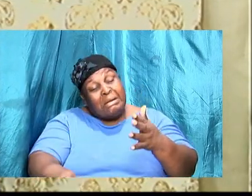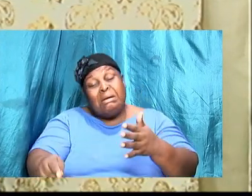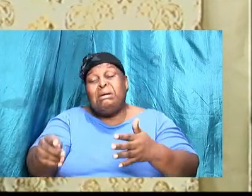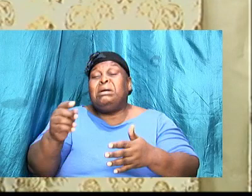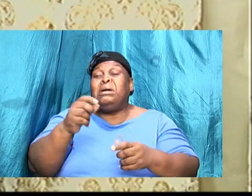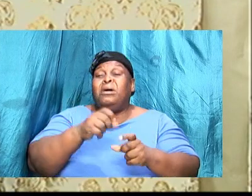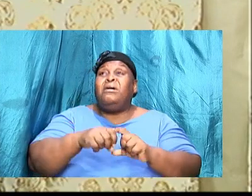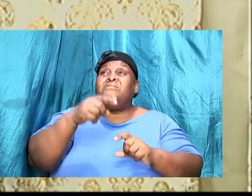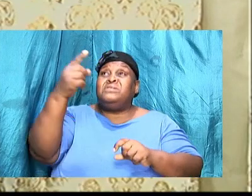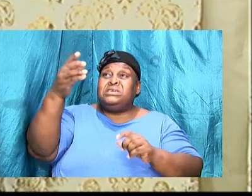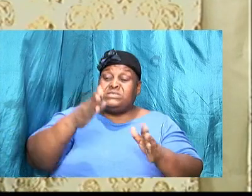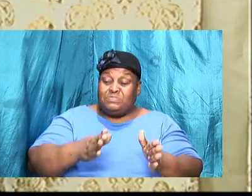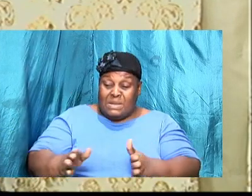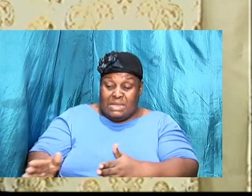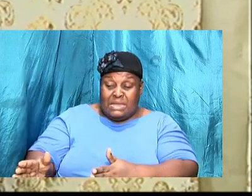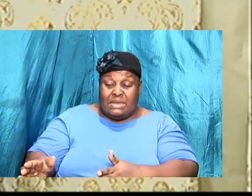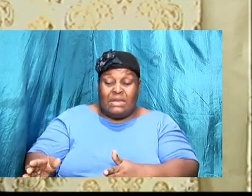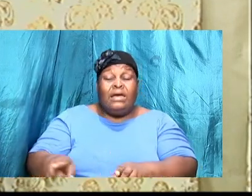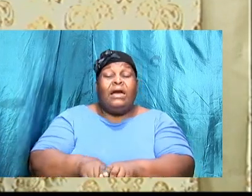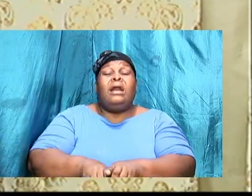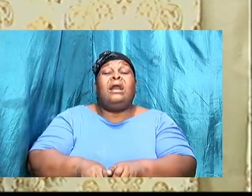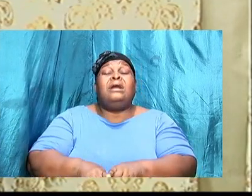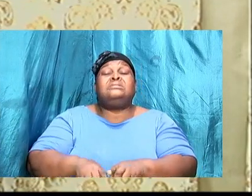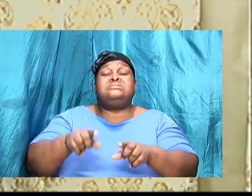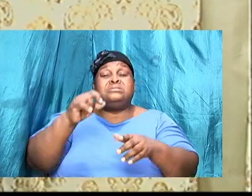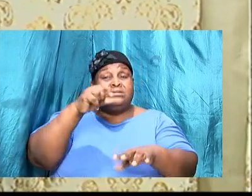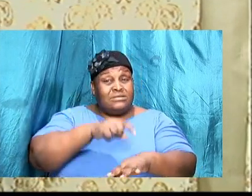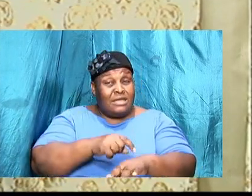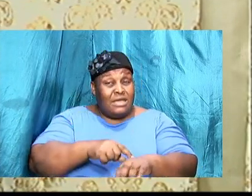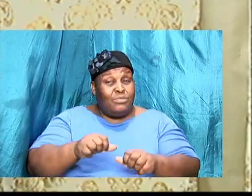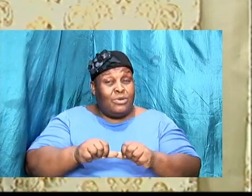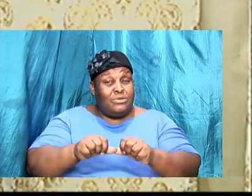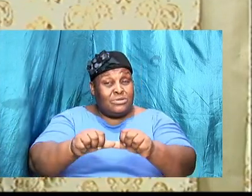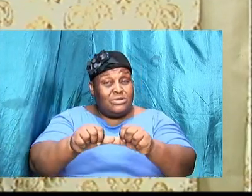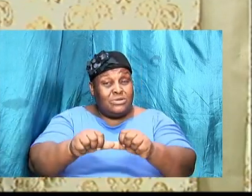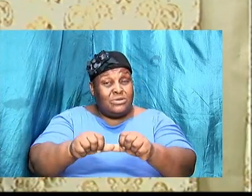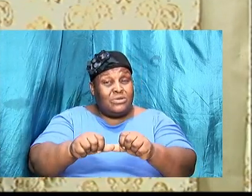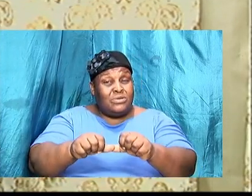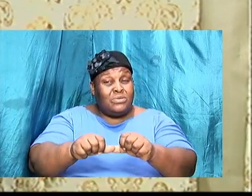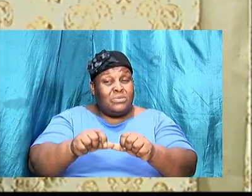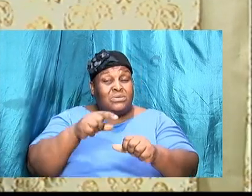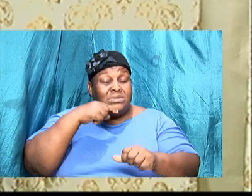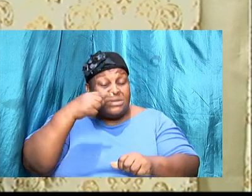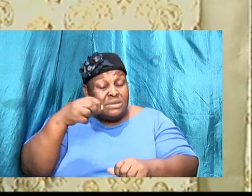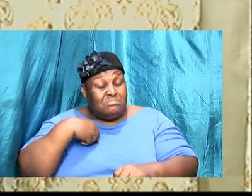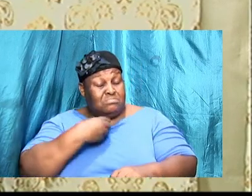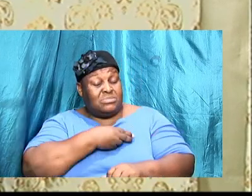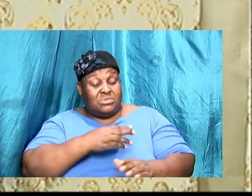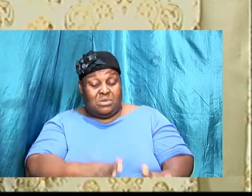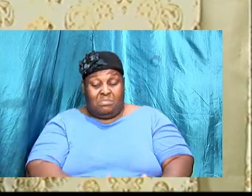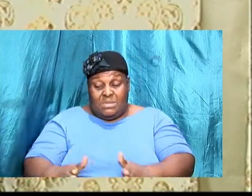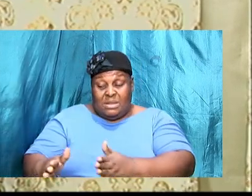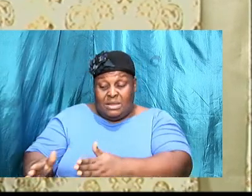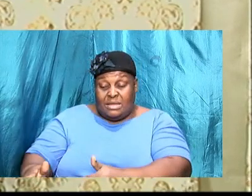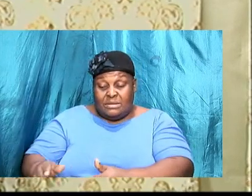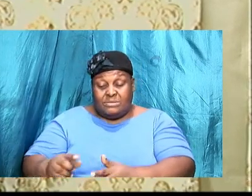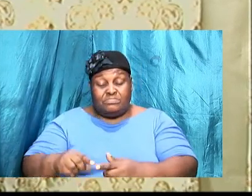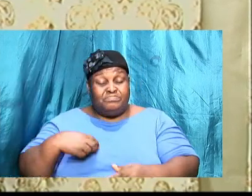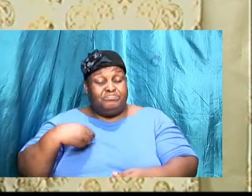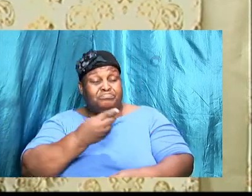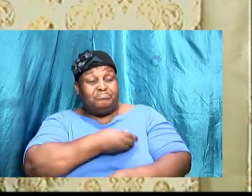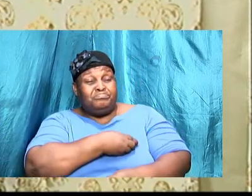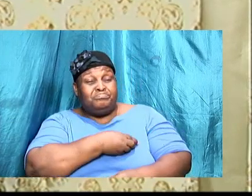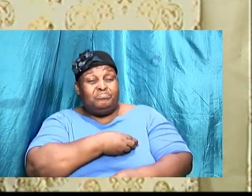by, he will reiterate this plan, he will reemphasize this plan to us. And this is what he did with Abraham.